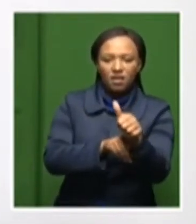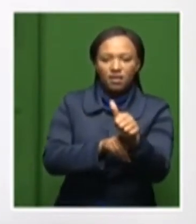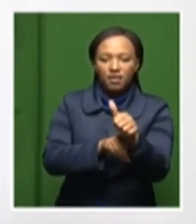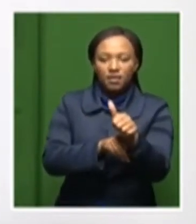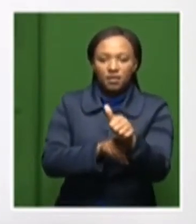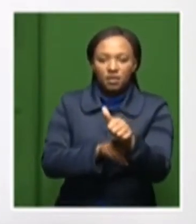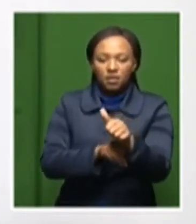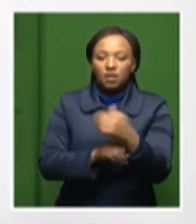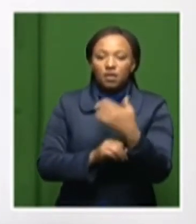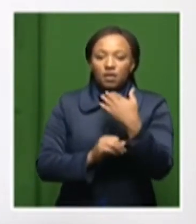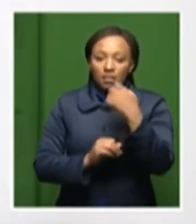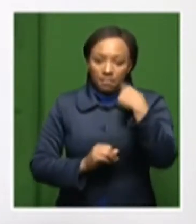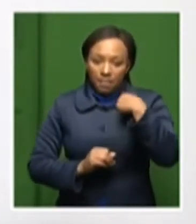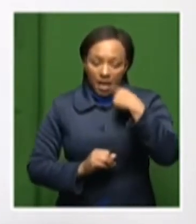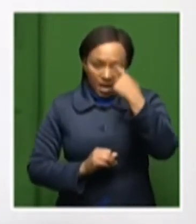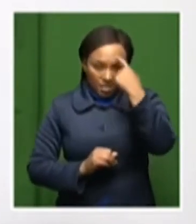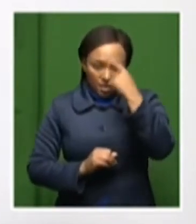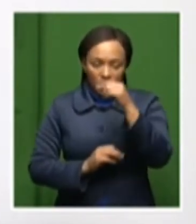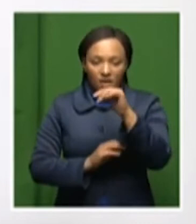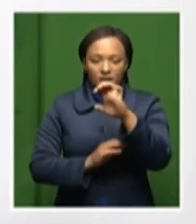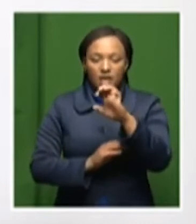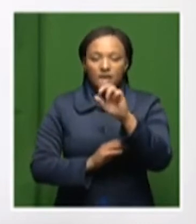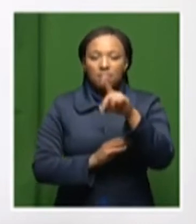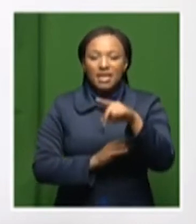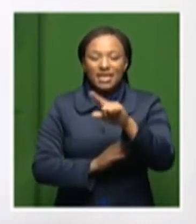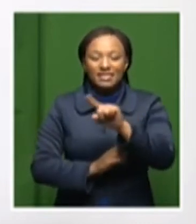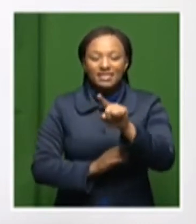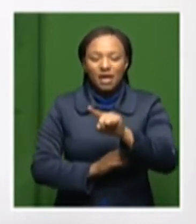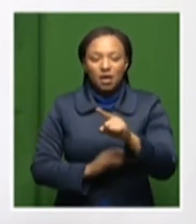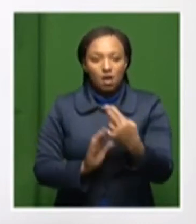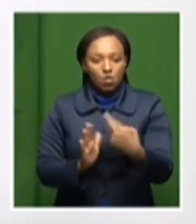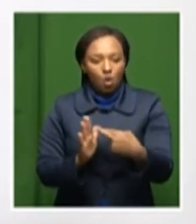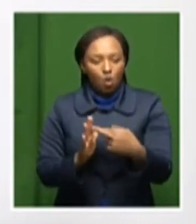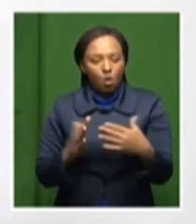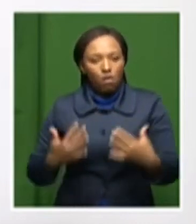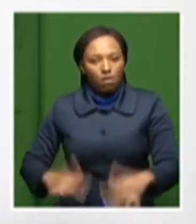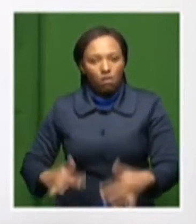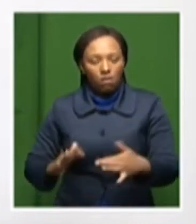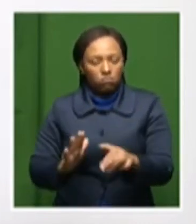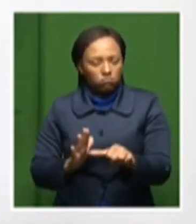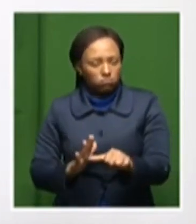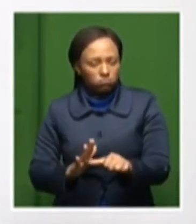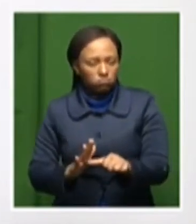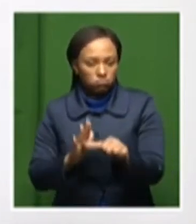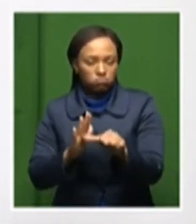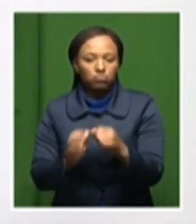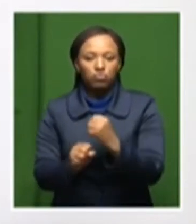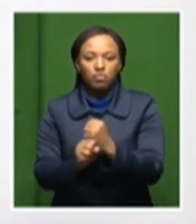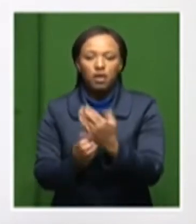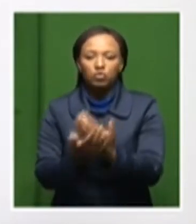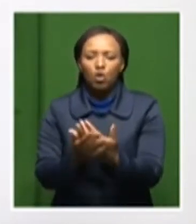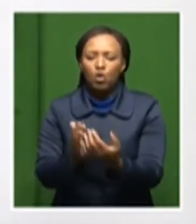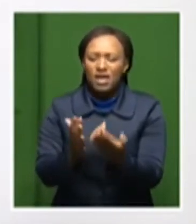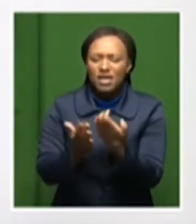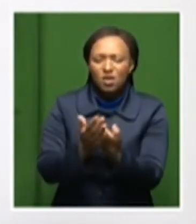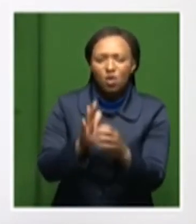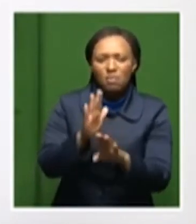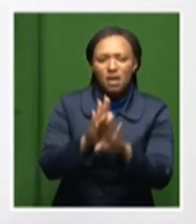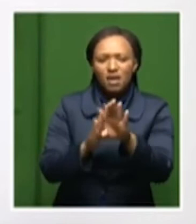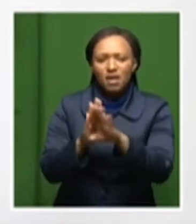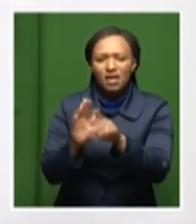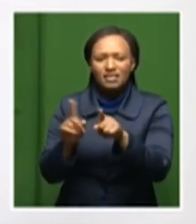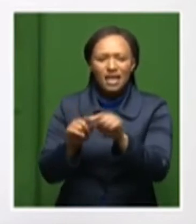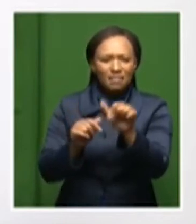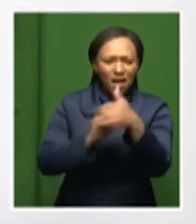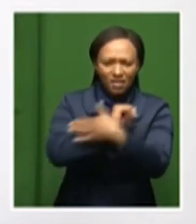a very important role in the growth of our economy, like they do in a number of other countries. China is a very good